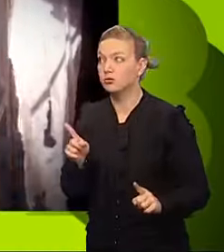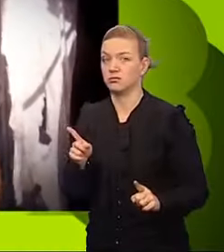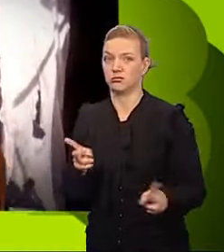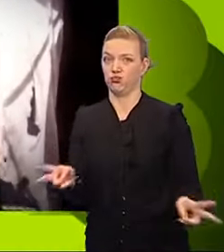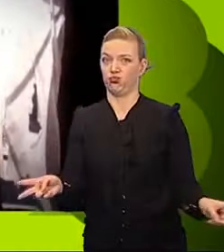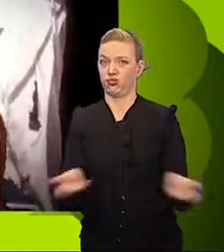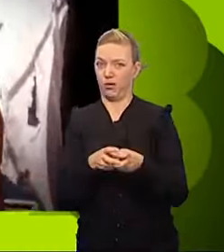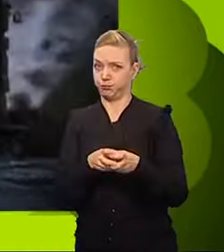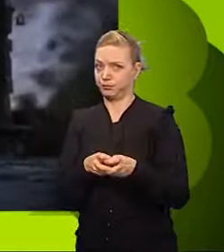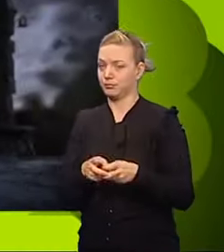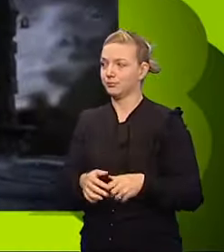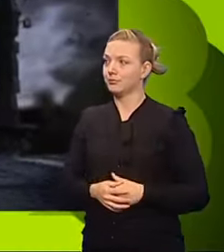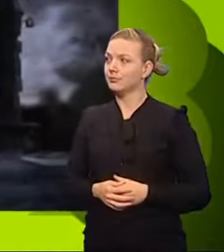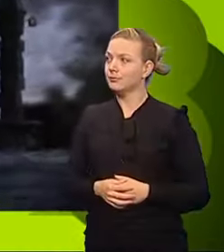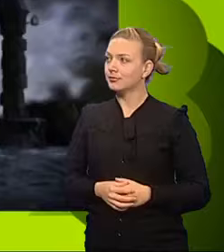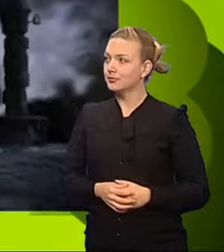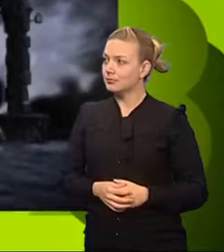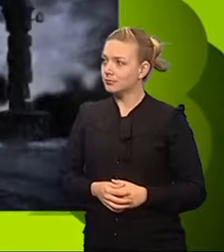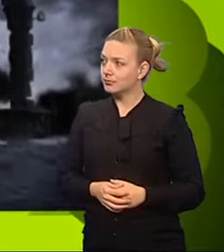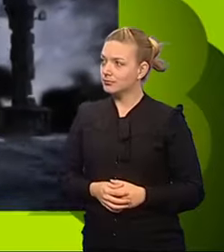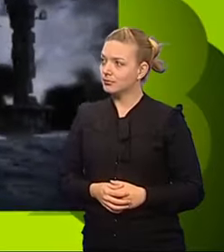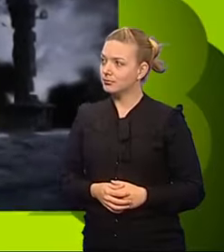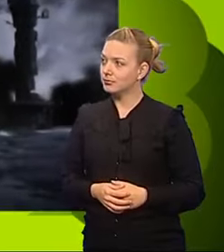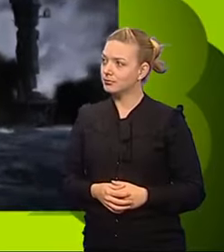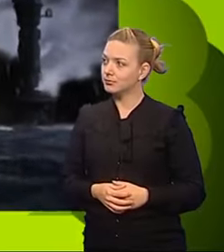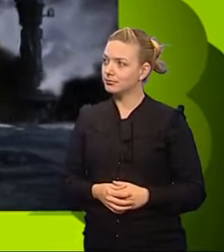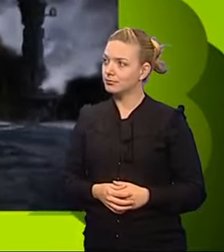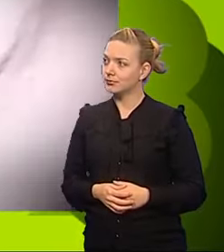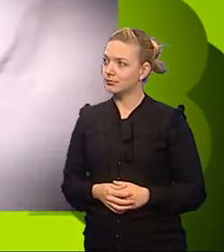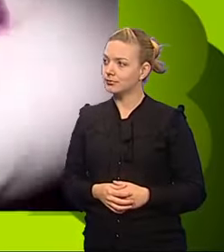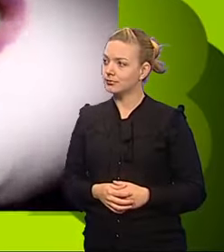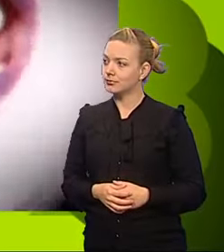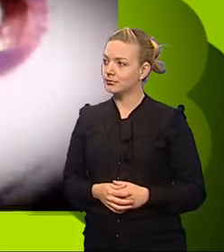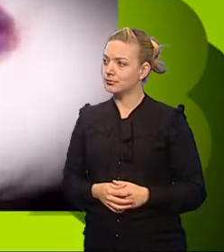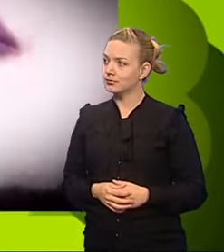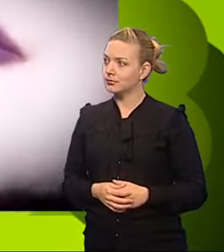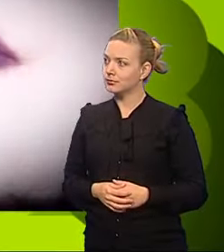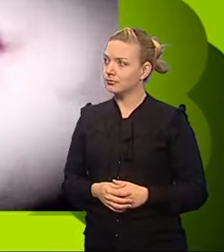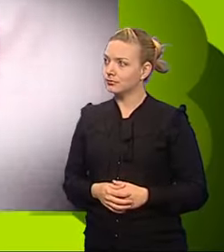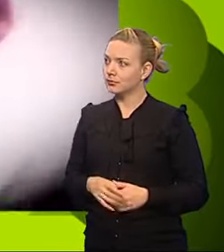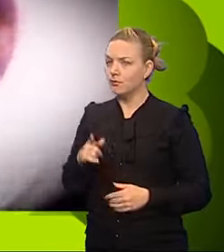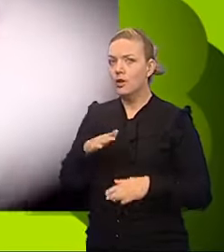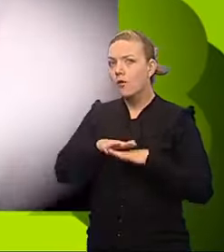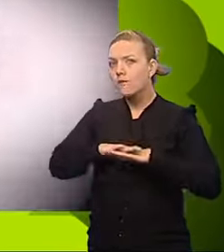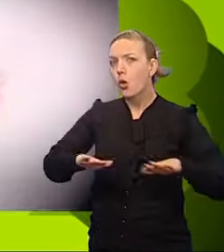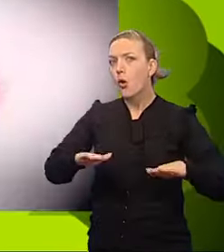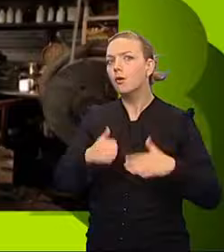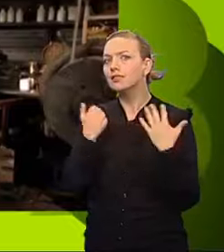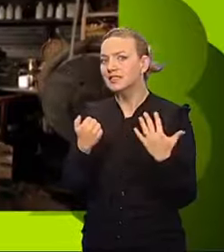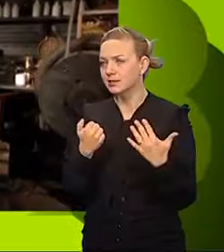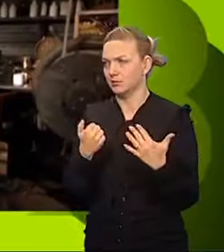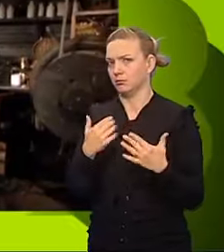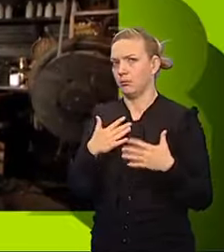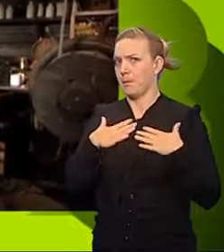Ha-ha-ha-ha-ha-ha-ha-ha! Floor six, body shock.